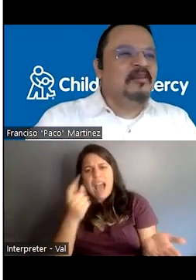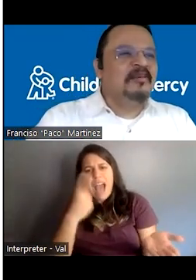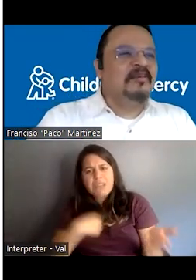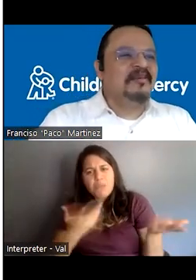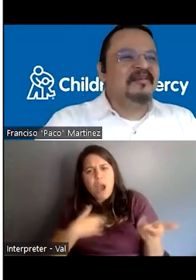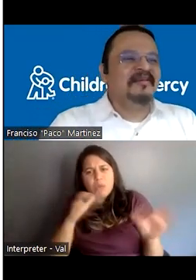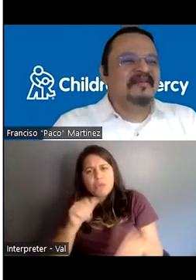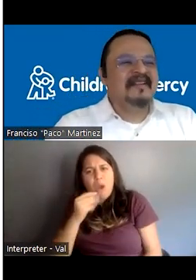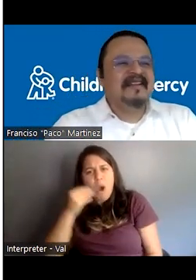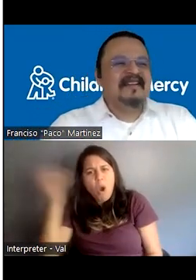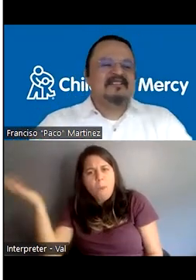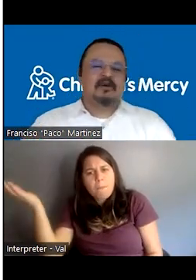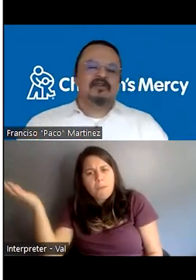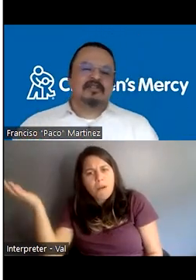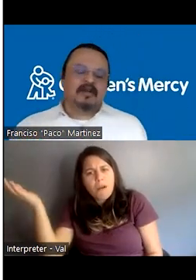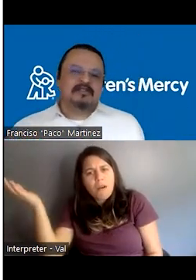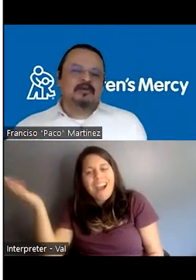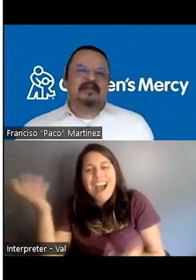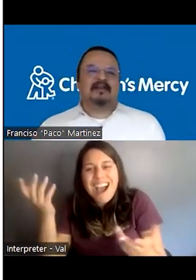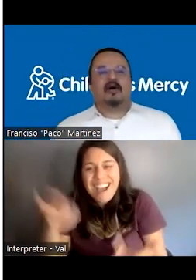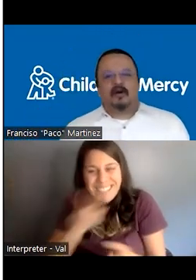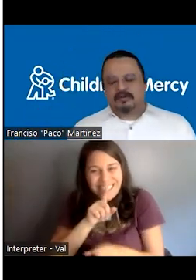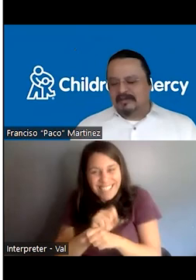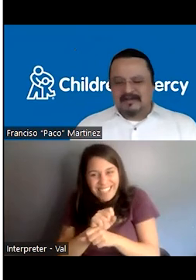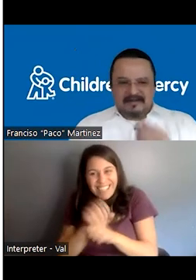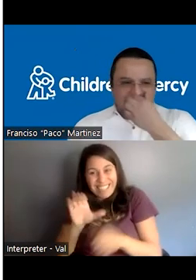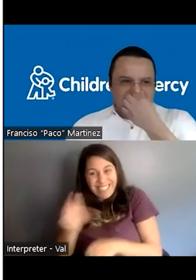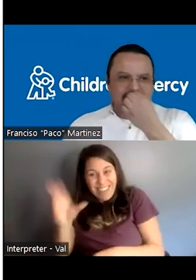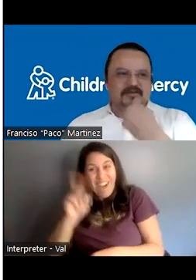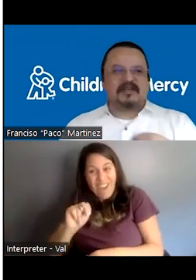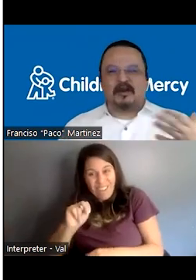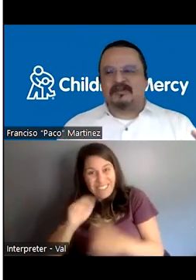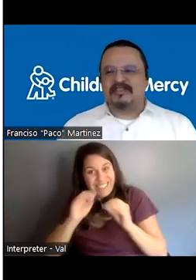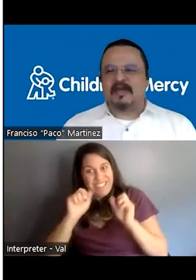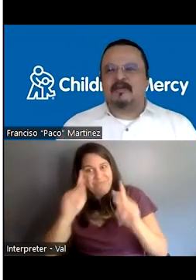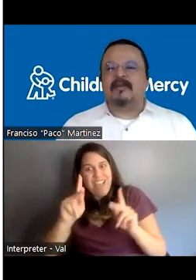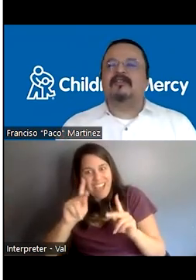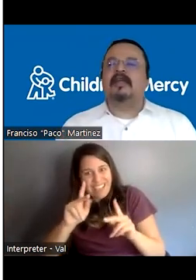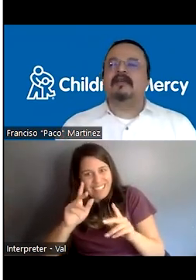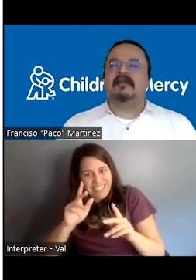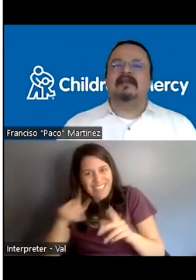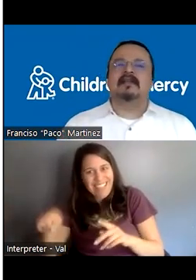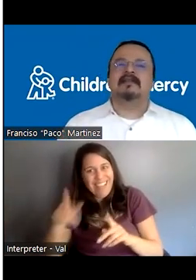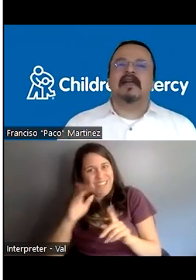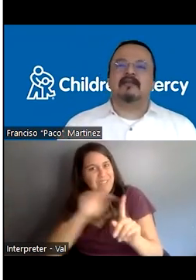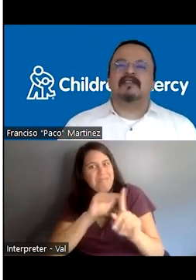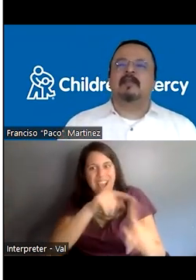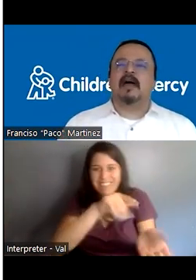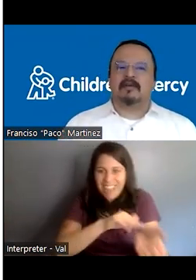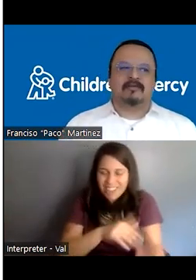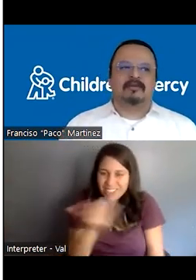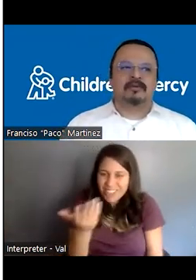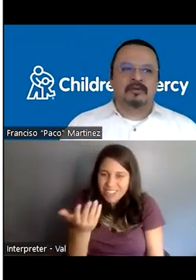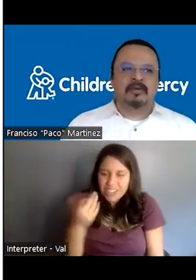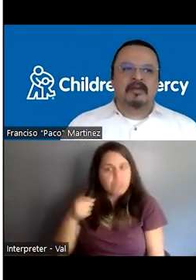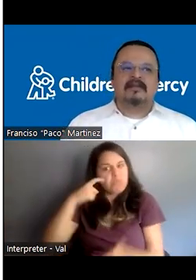do at home. So she was doing her own. She was doing her own teach back because they realized that that was a